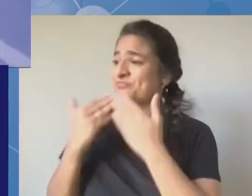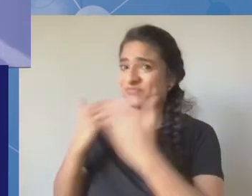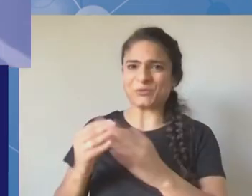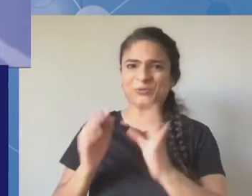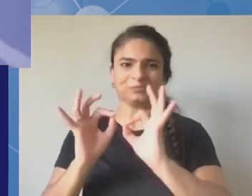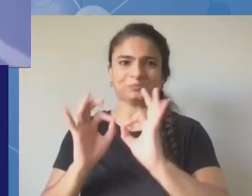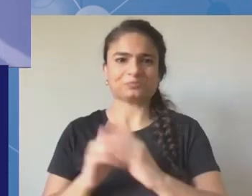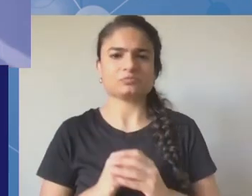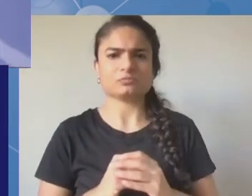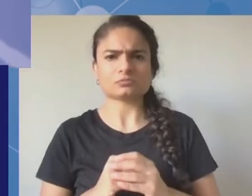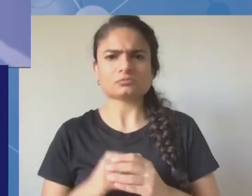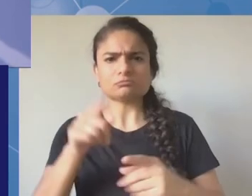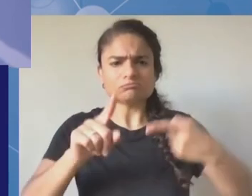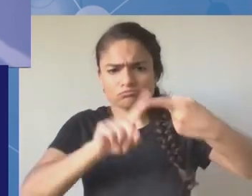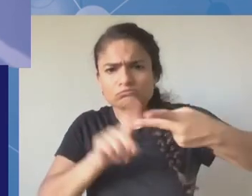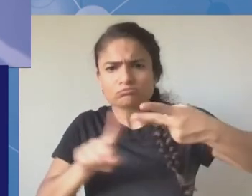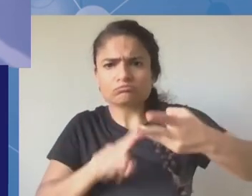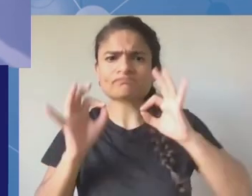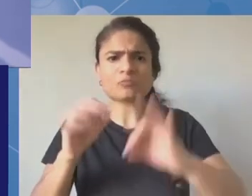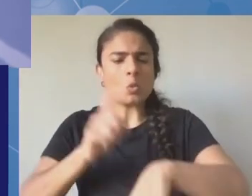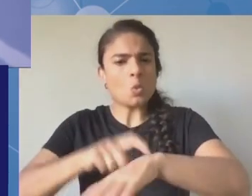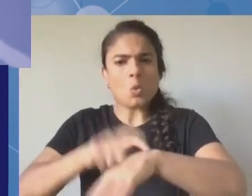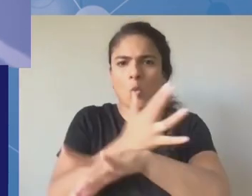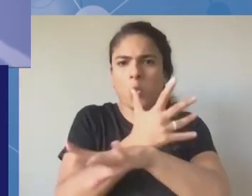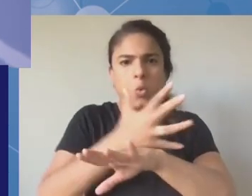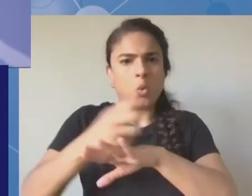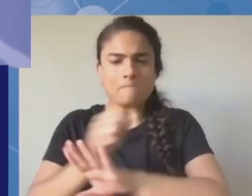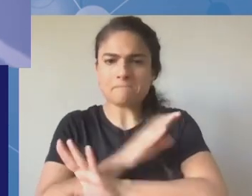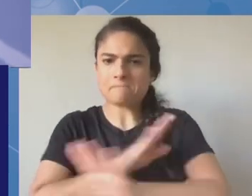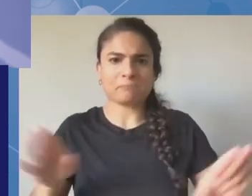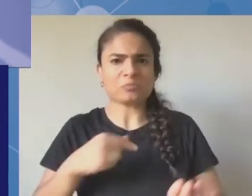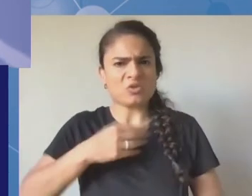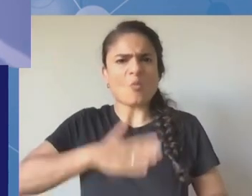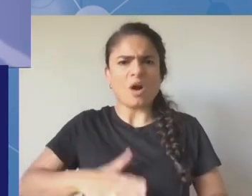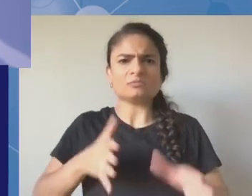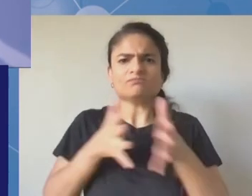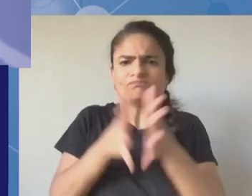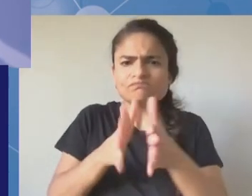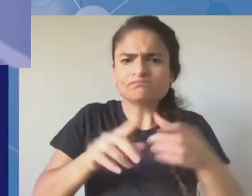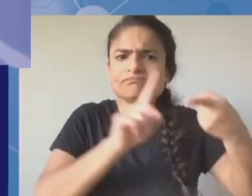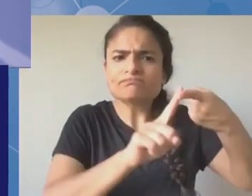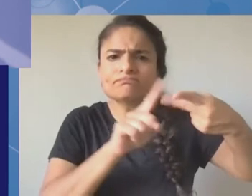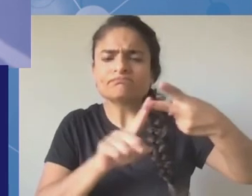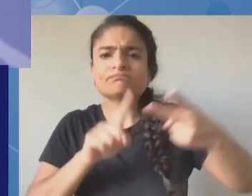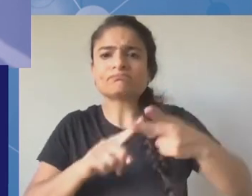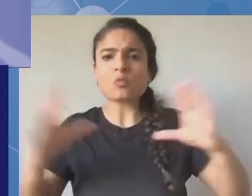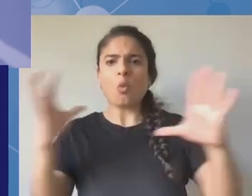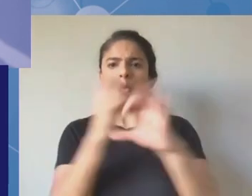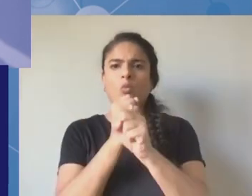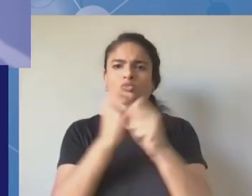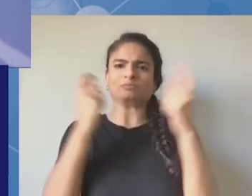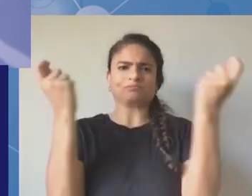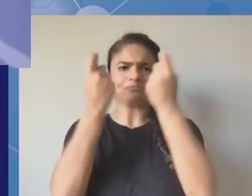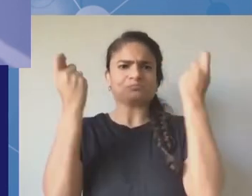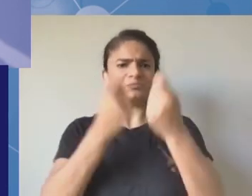closing ceremony but i would like to use this opportunity and officially thank the person i've been working with last year extensively